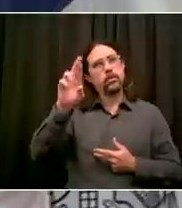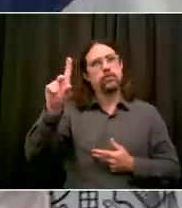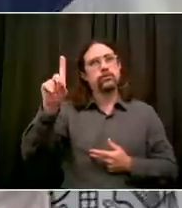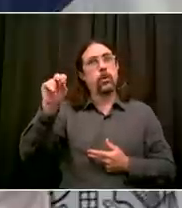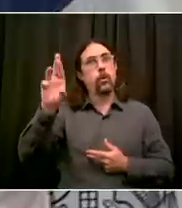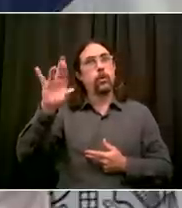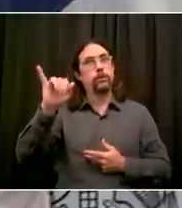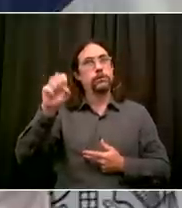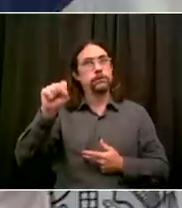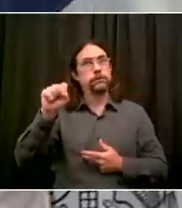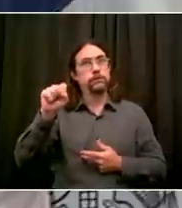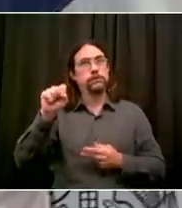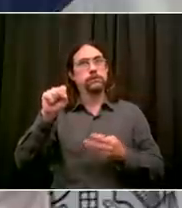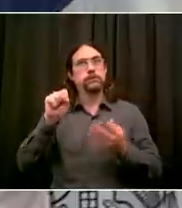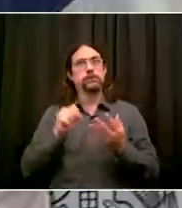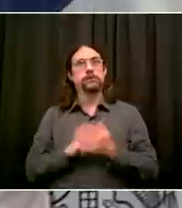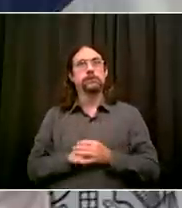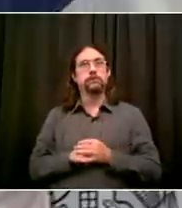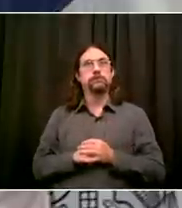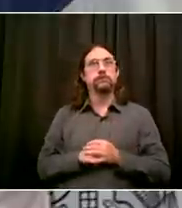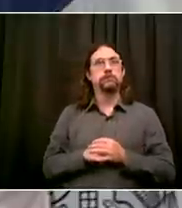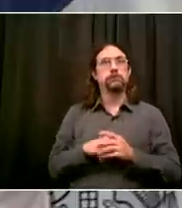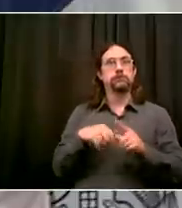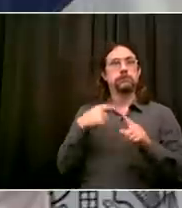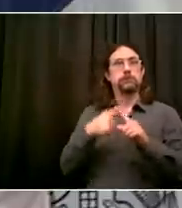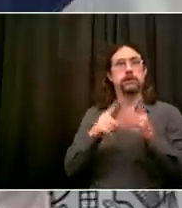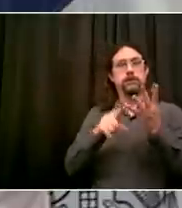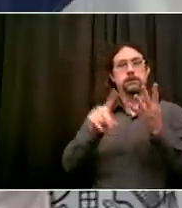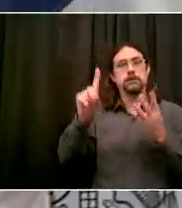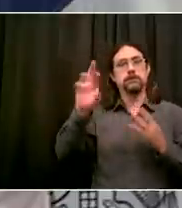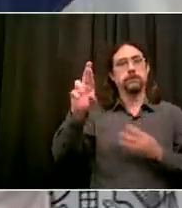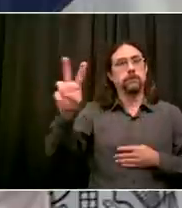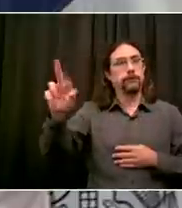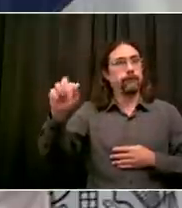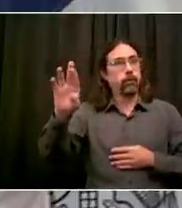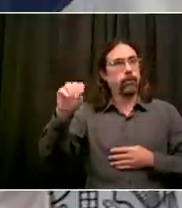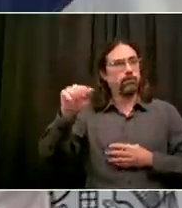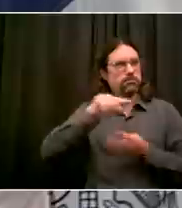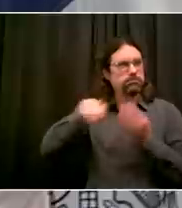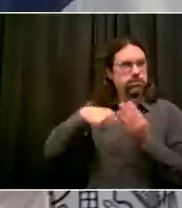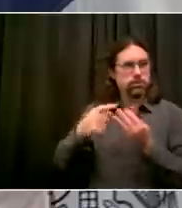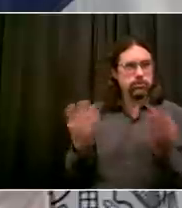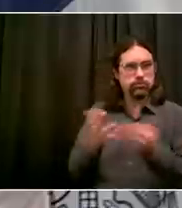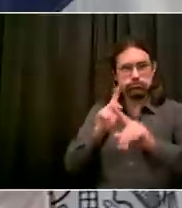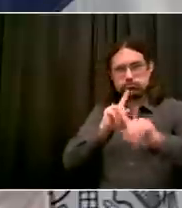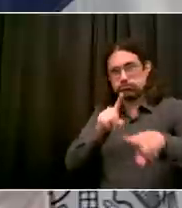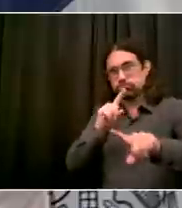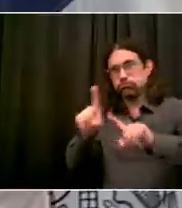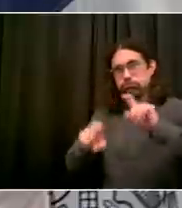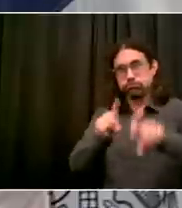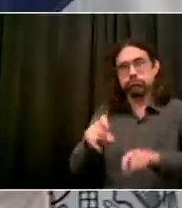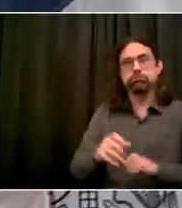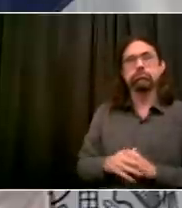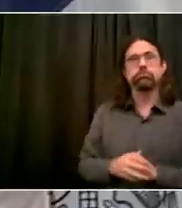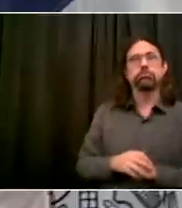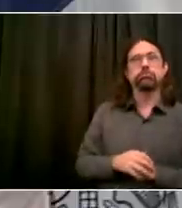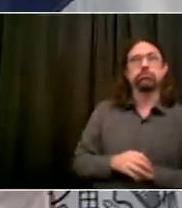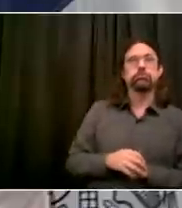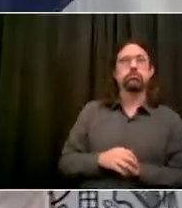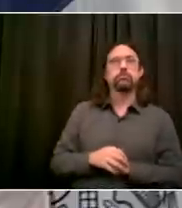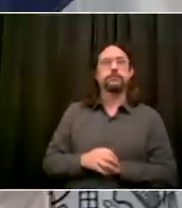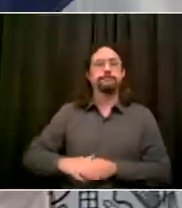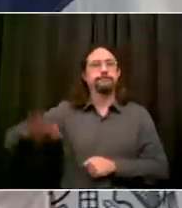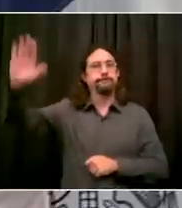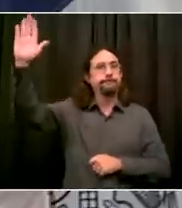Good morning, everyone. Mayor, wanted to ask, the UFT has made it known in a letter that if you can't turn the